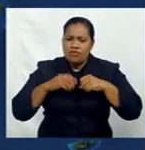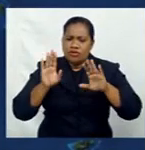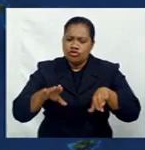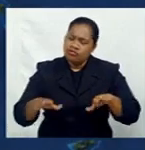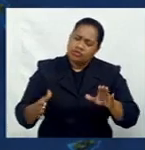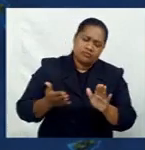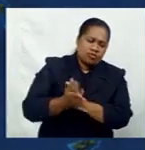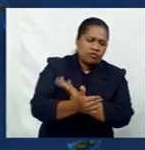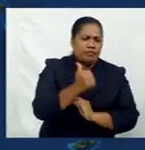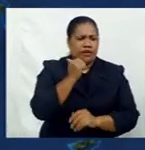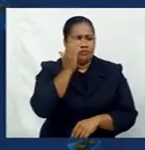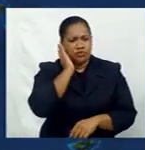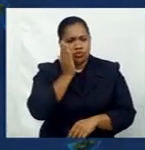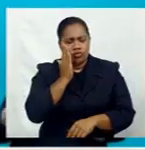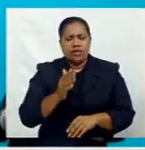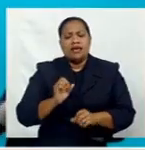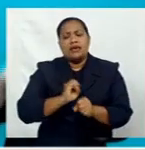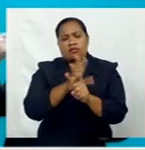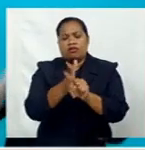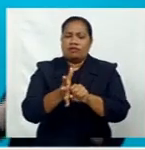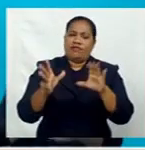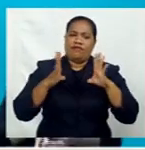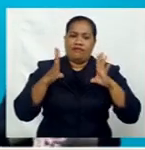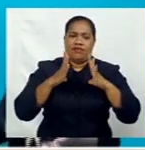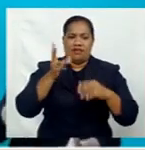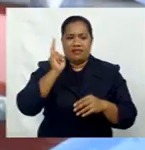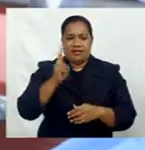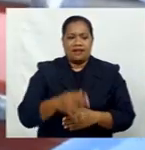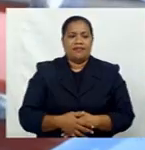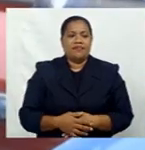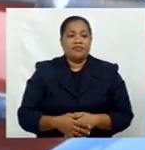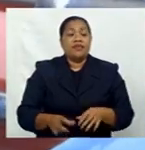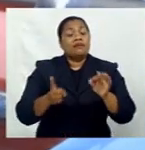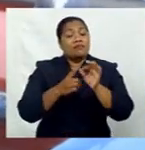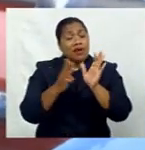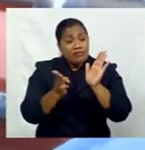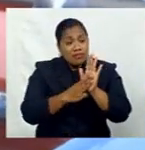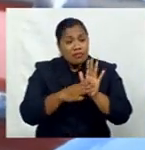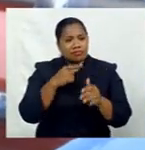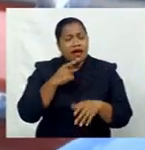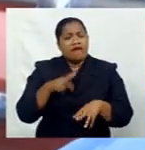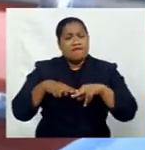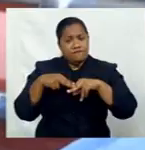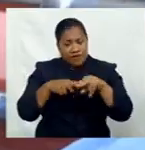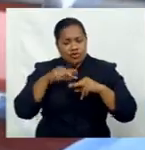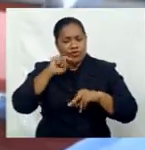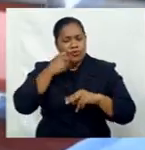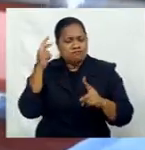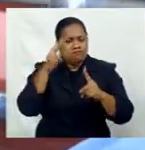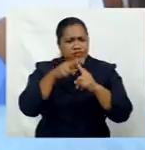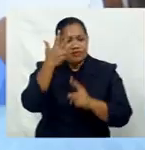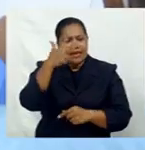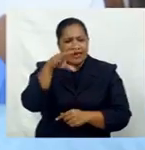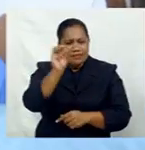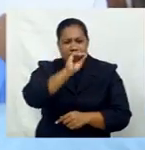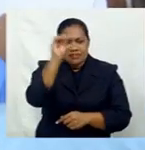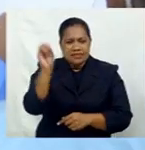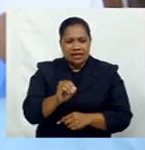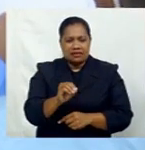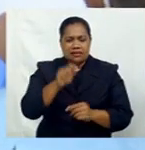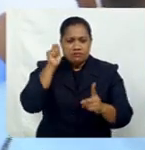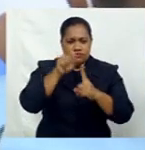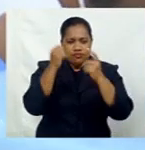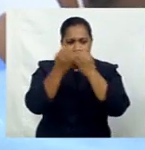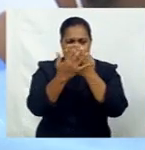-19 free once again. Mbaini Marama is adamant that Fiji will reach the 80% target population in the next two